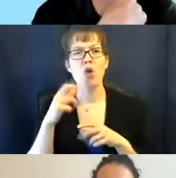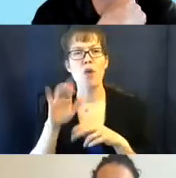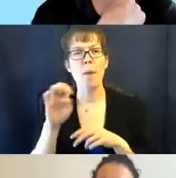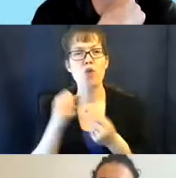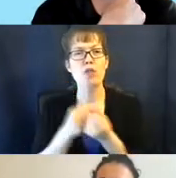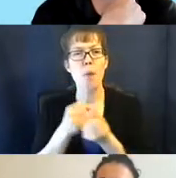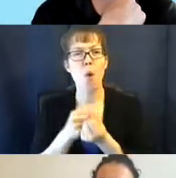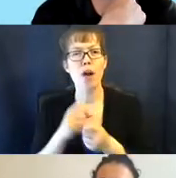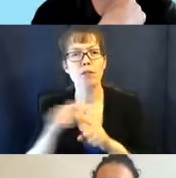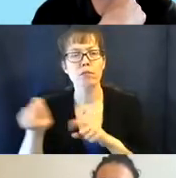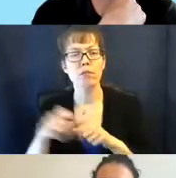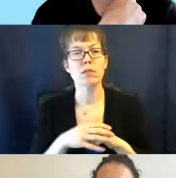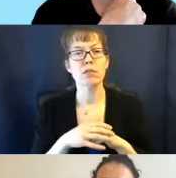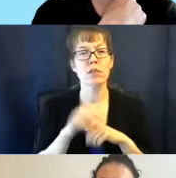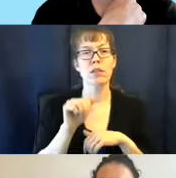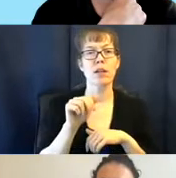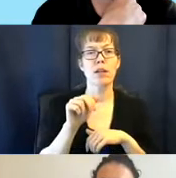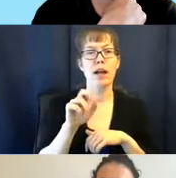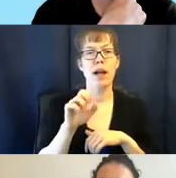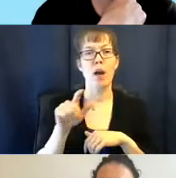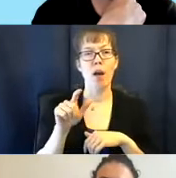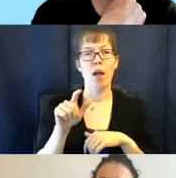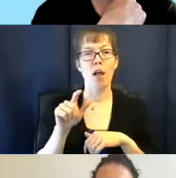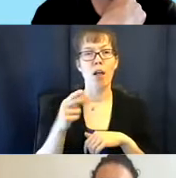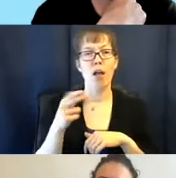Ariel Hall. I'm Ariel Hall.